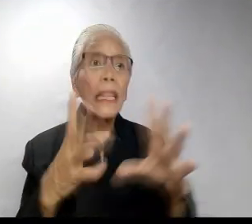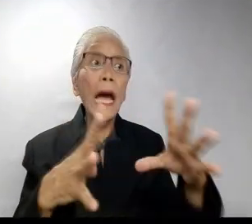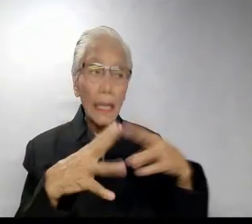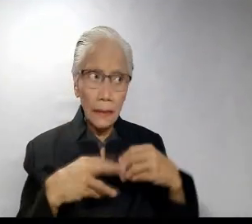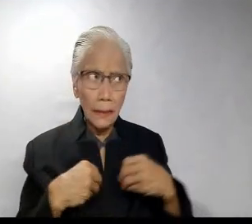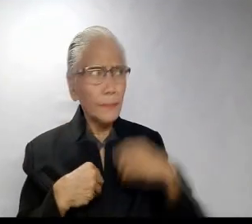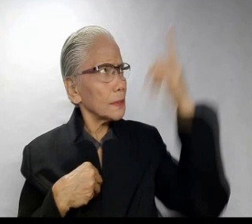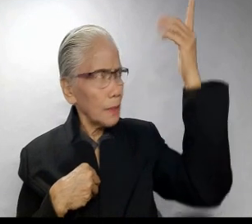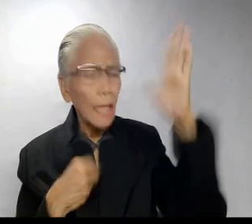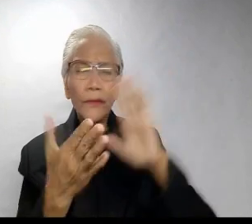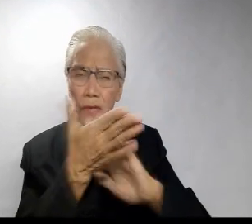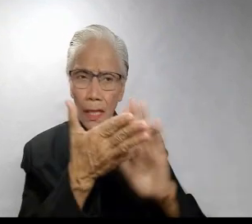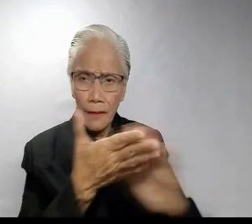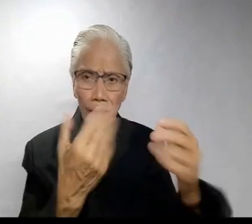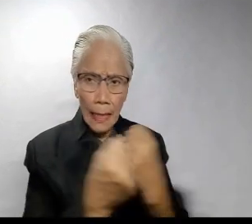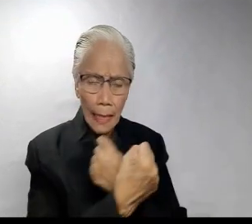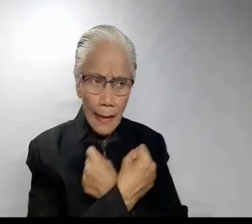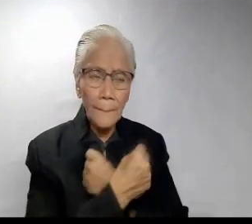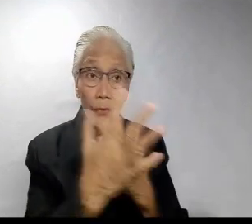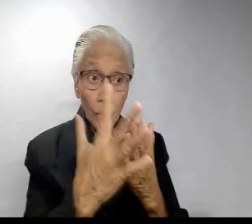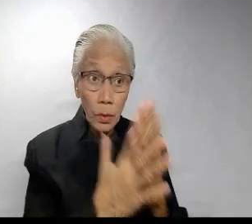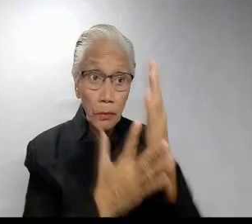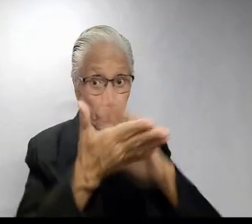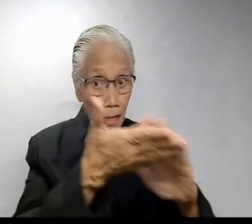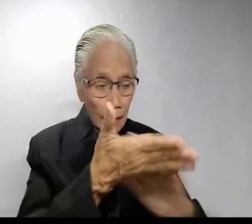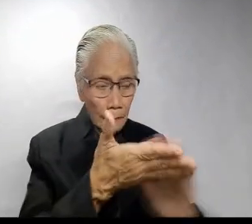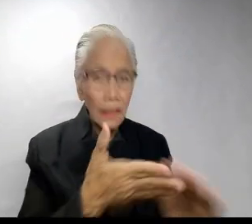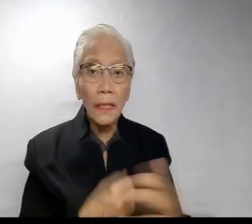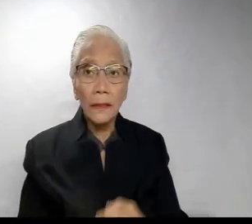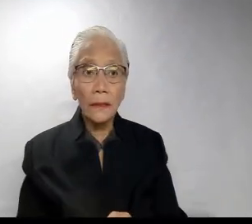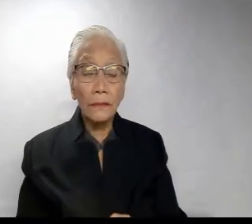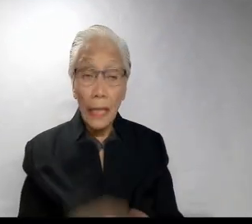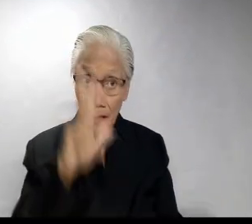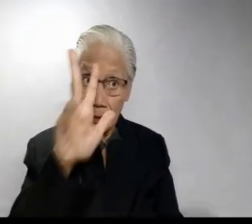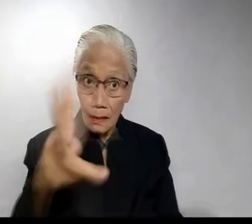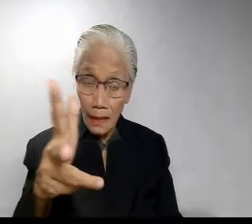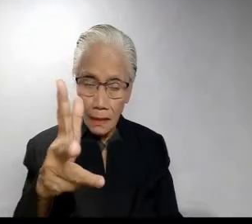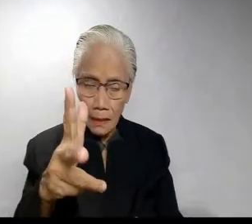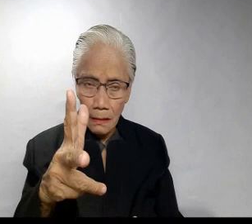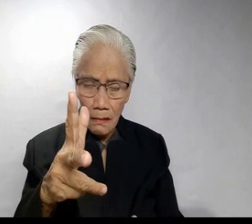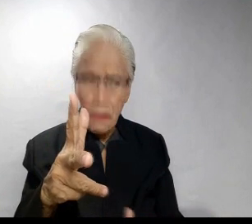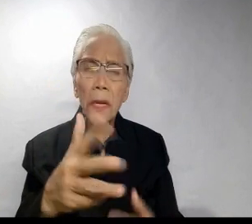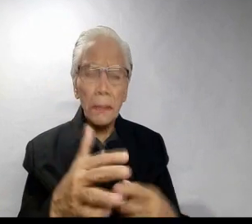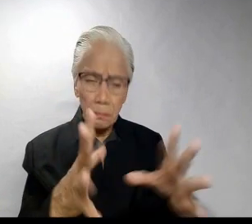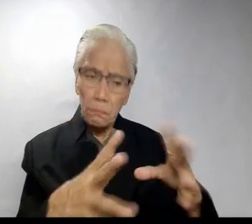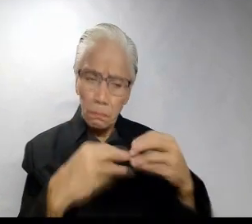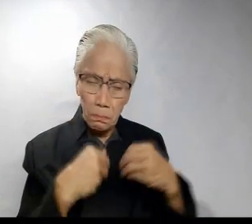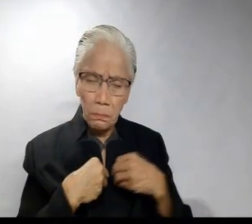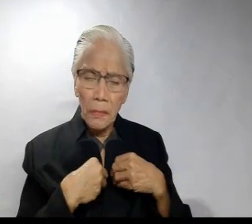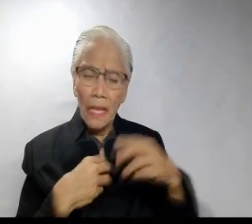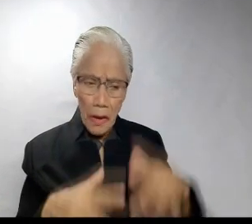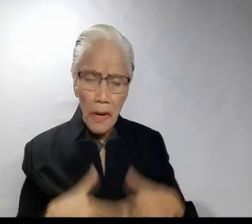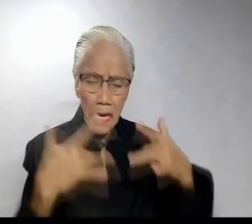our sins. Second, accept God's forgiving love through absolution. And